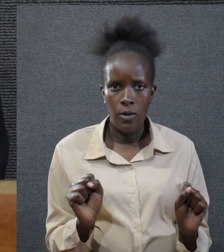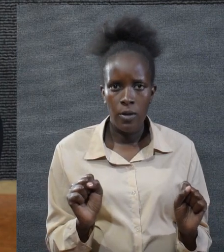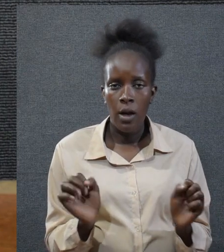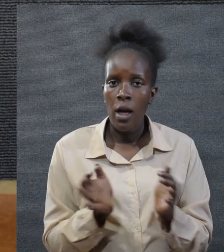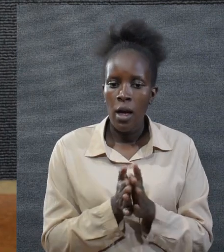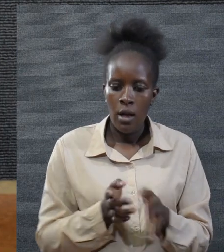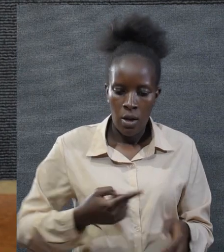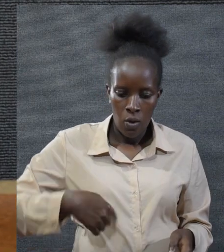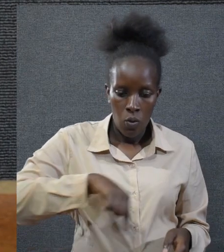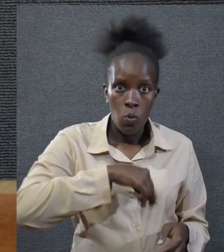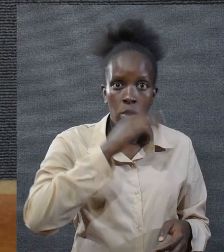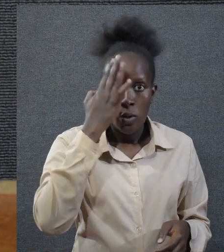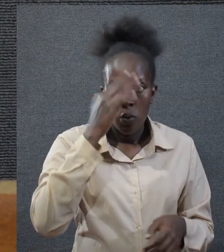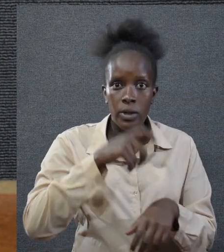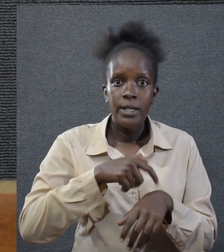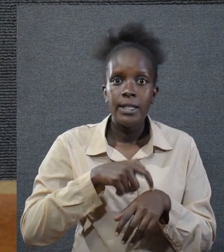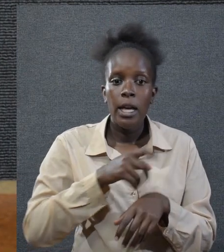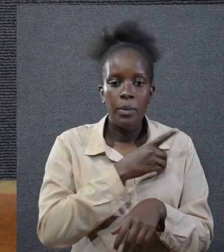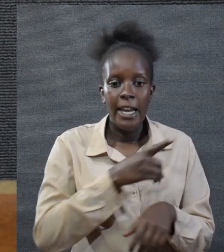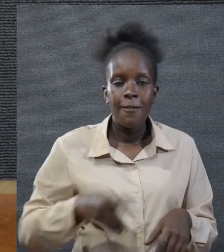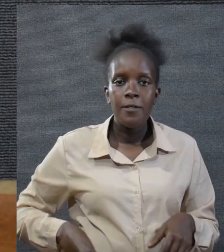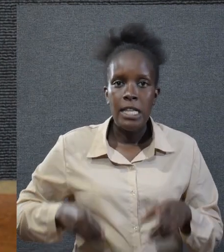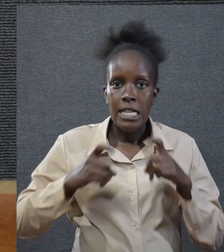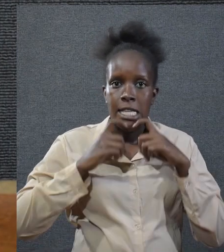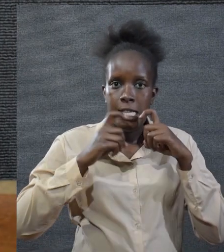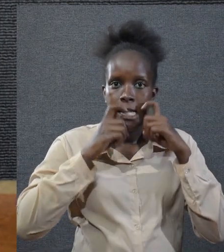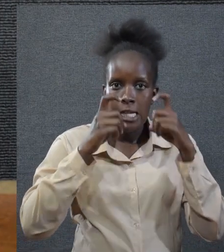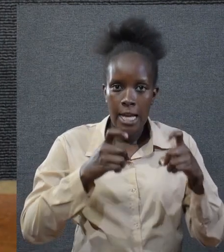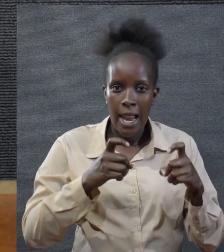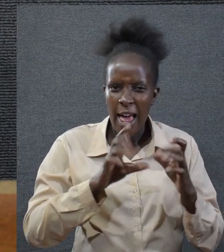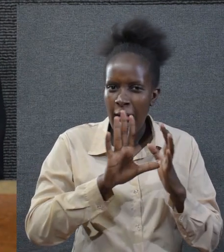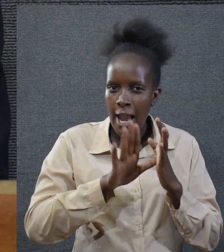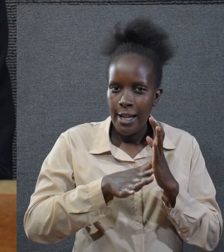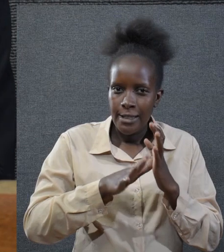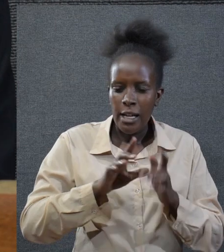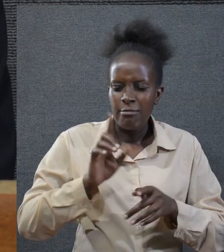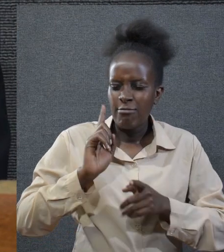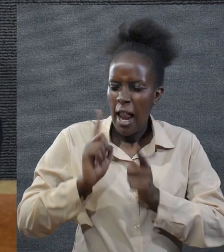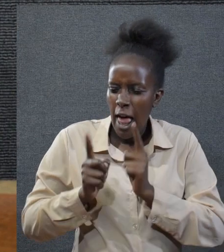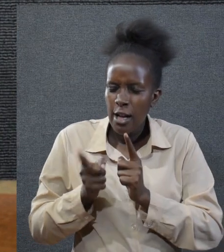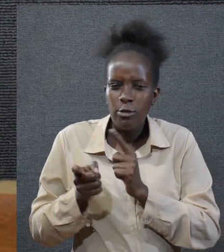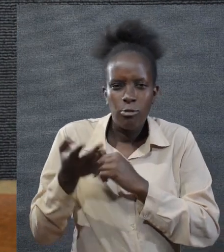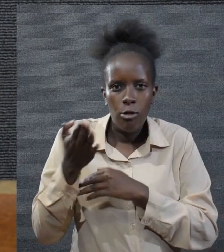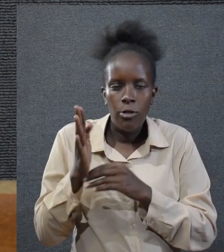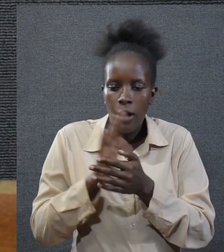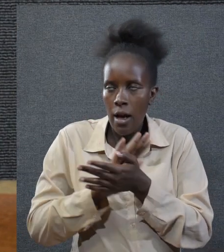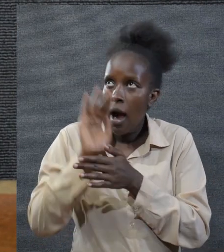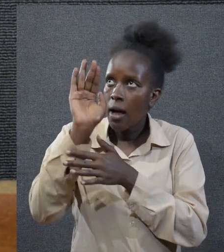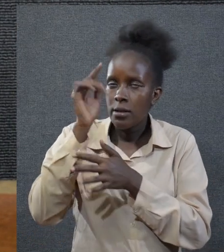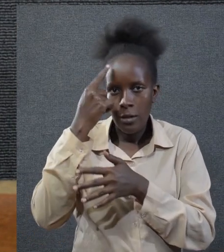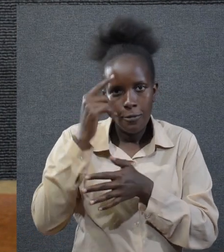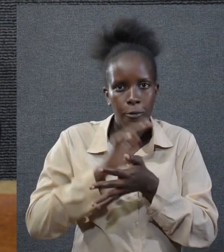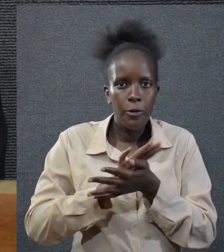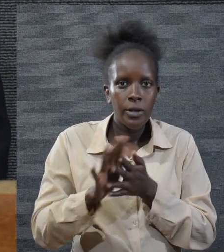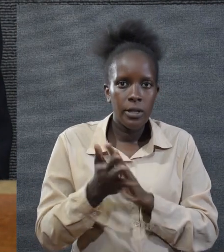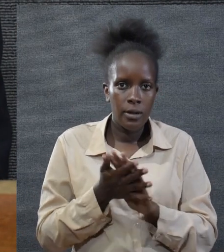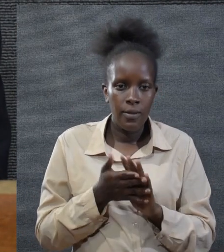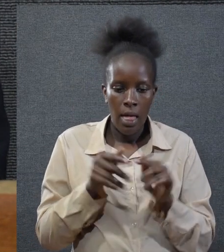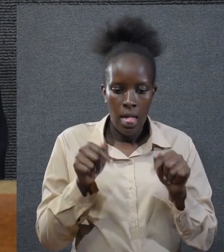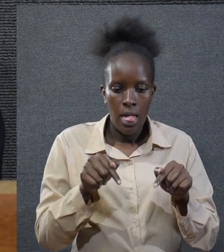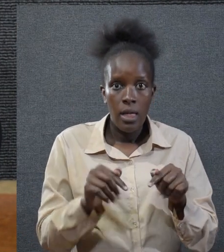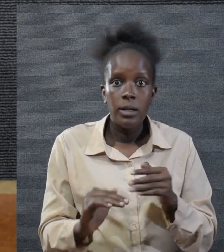of salvation and we know that when David sinned, he ran to God for forgiveness